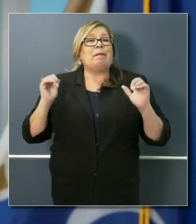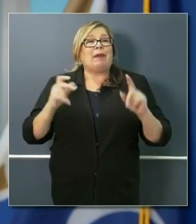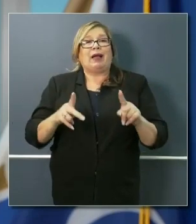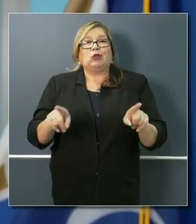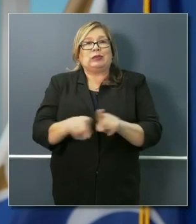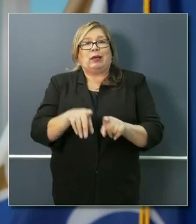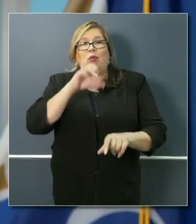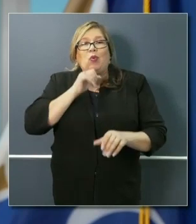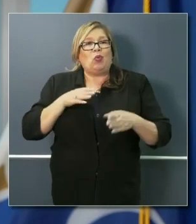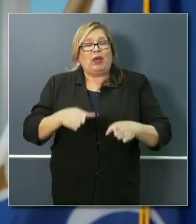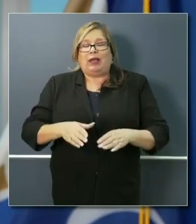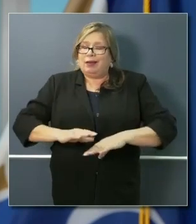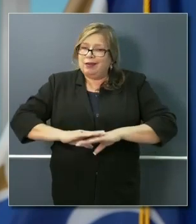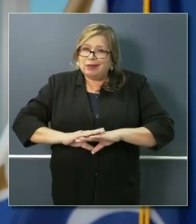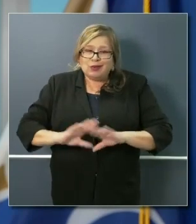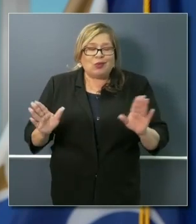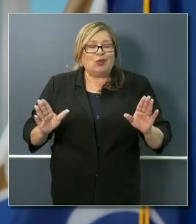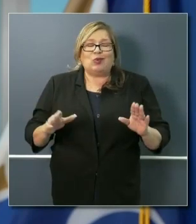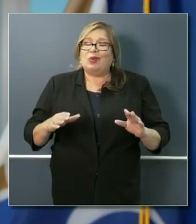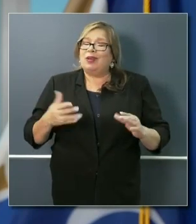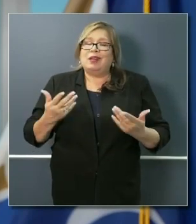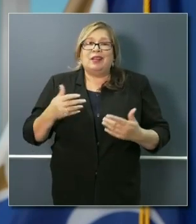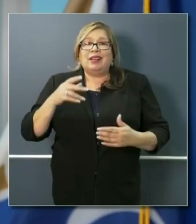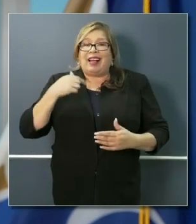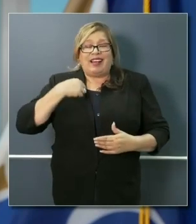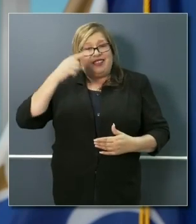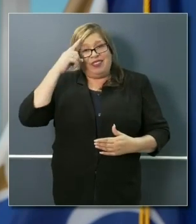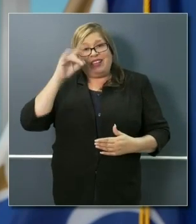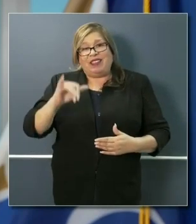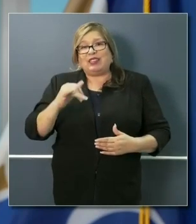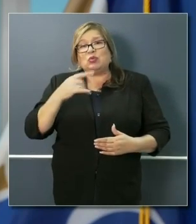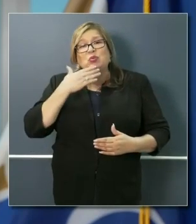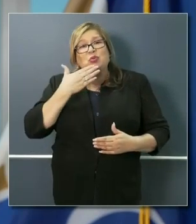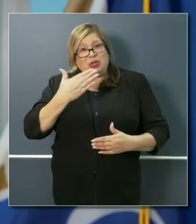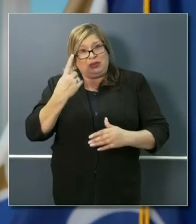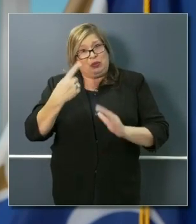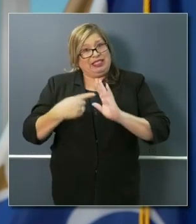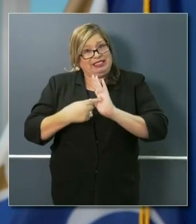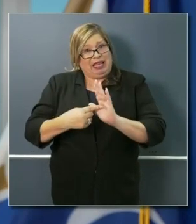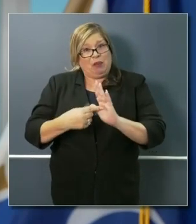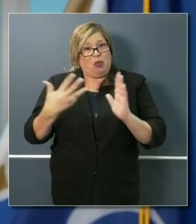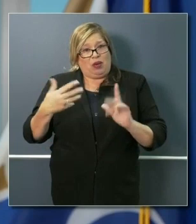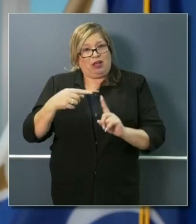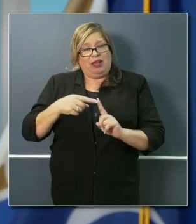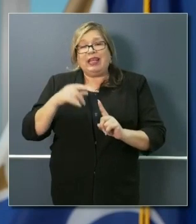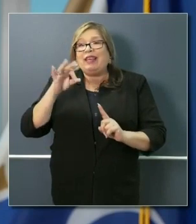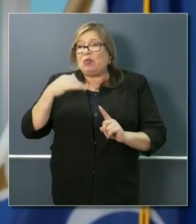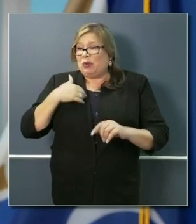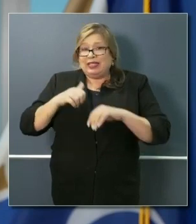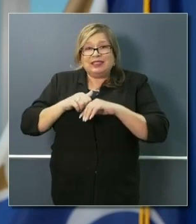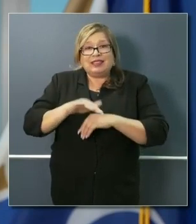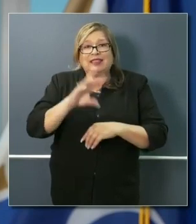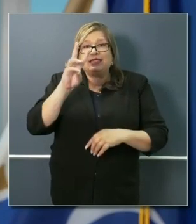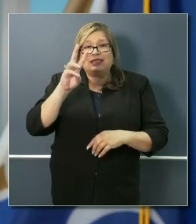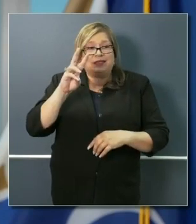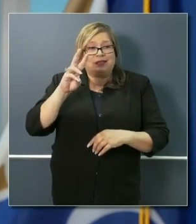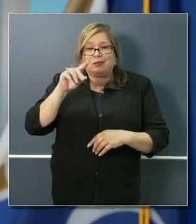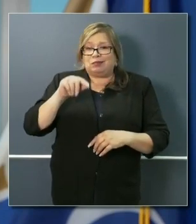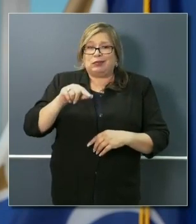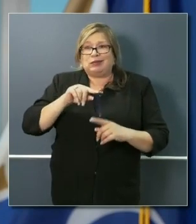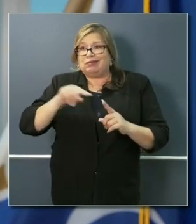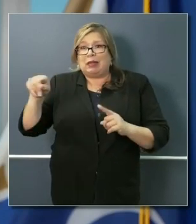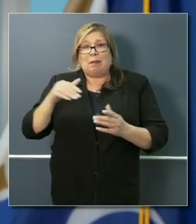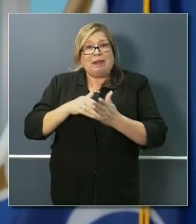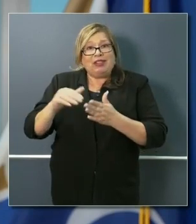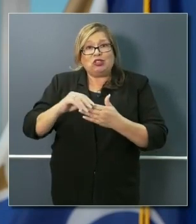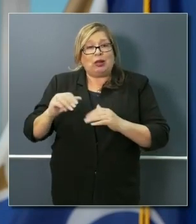more impactful that would example or manifest that metaphor than sending six plus million children back